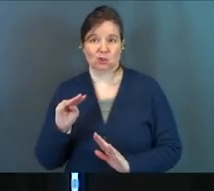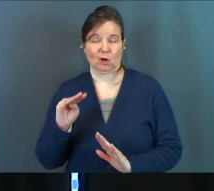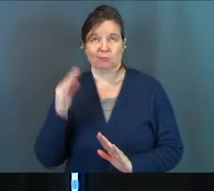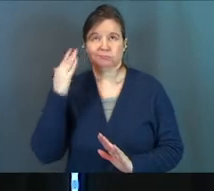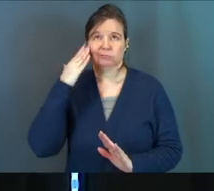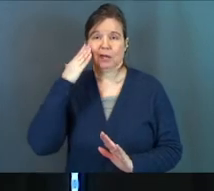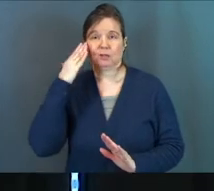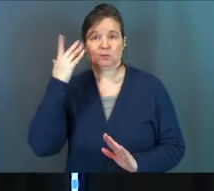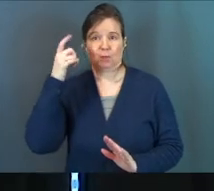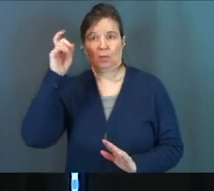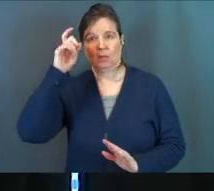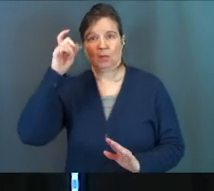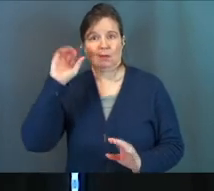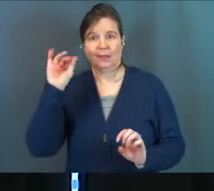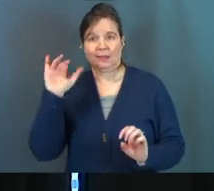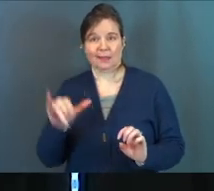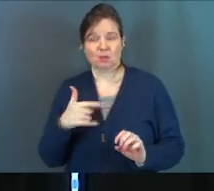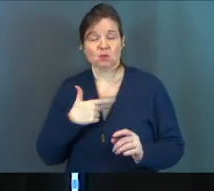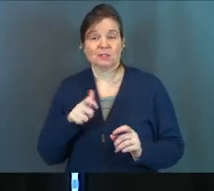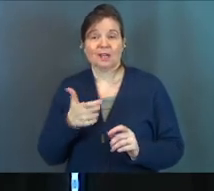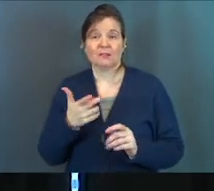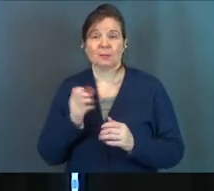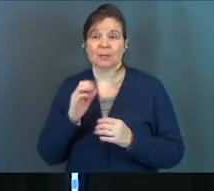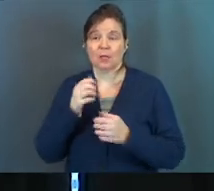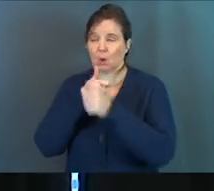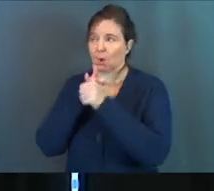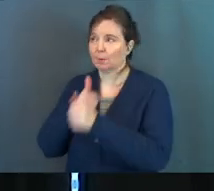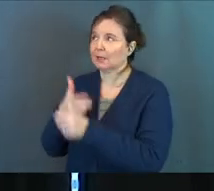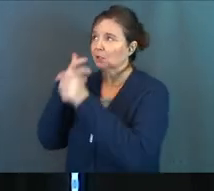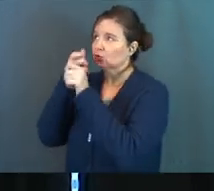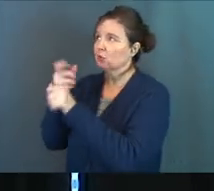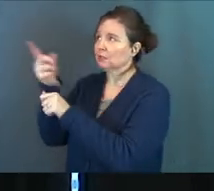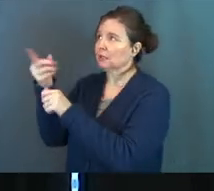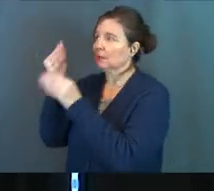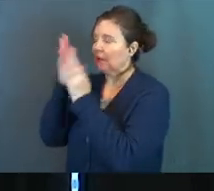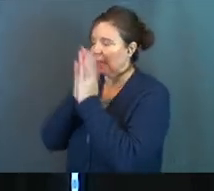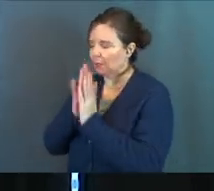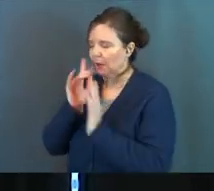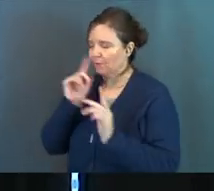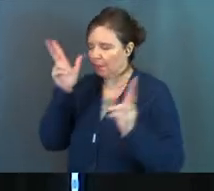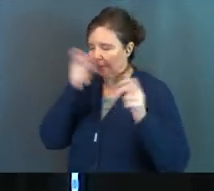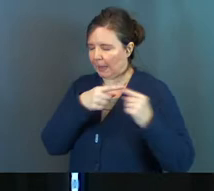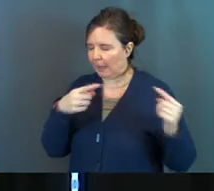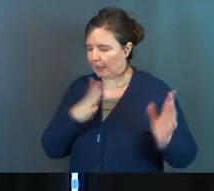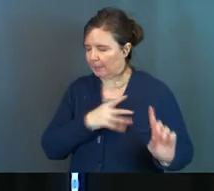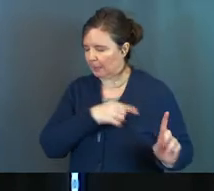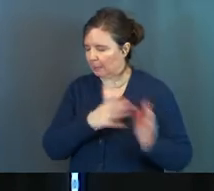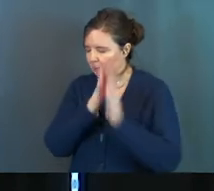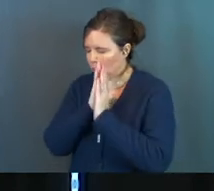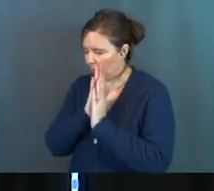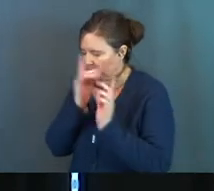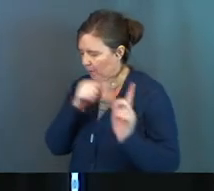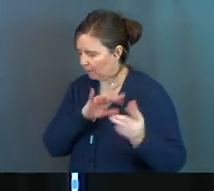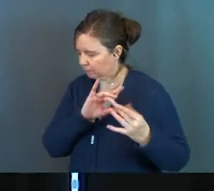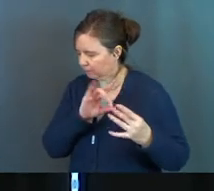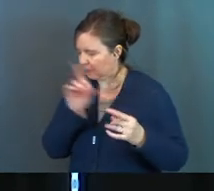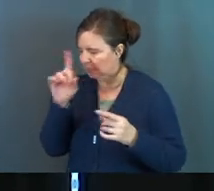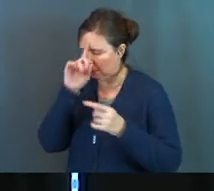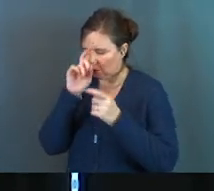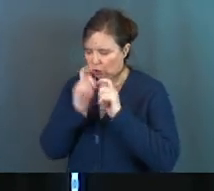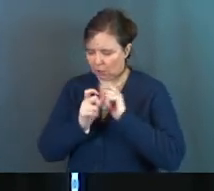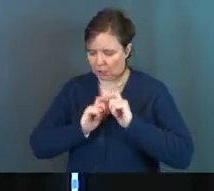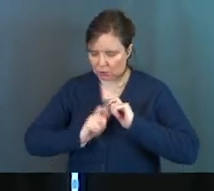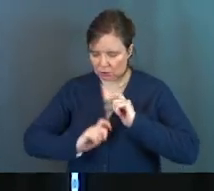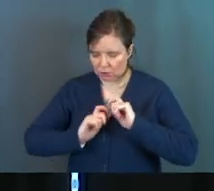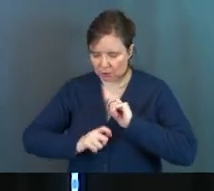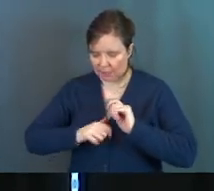insightful or knowledgeable or anything like that. You just have to be obedient and trust him. And when you start to pray for your enemy, he starts to change